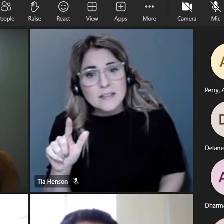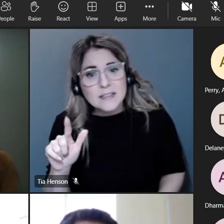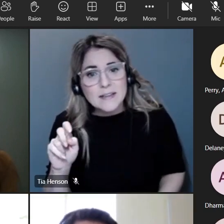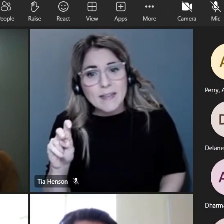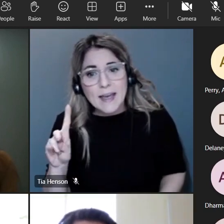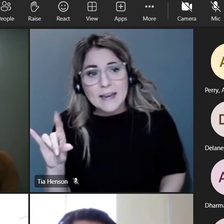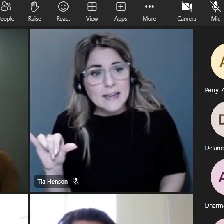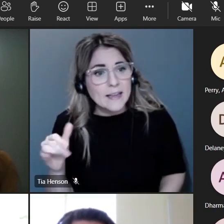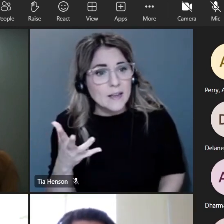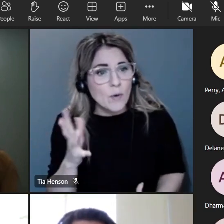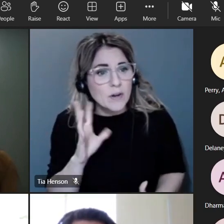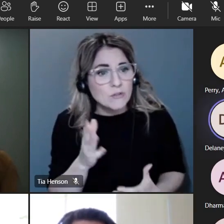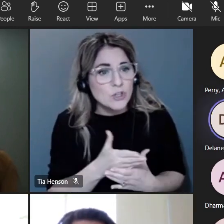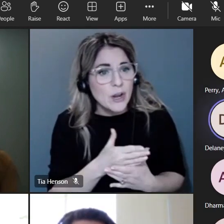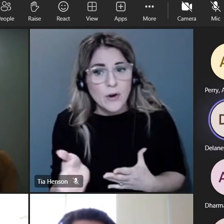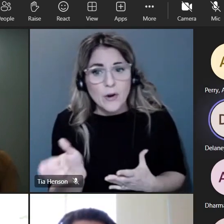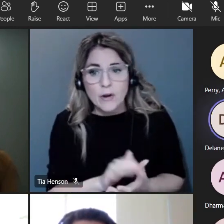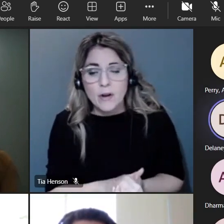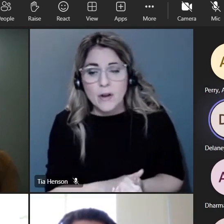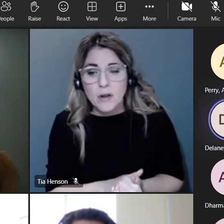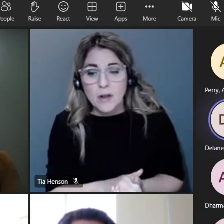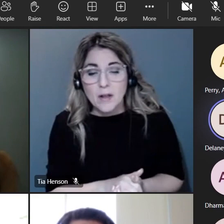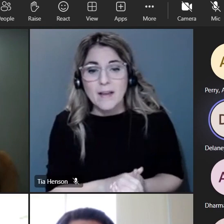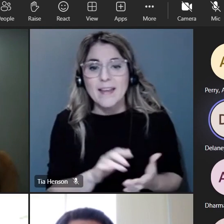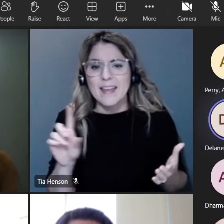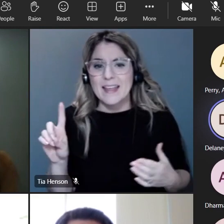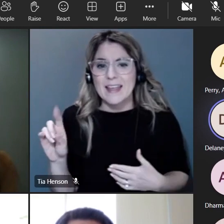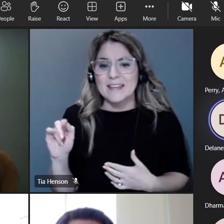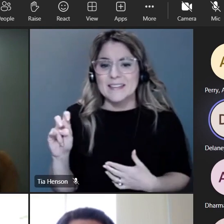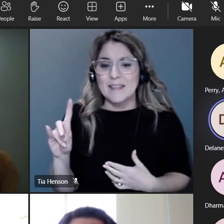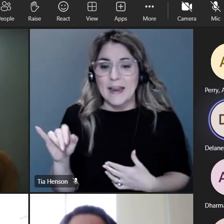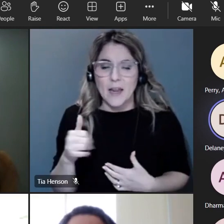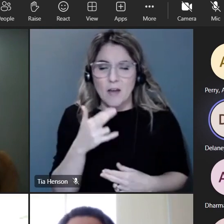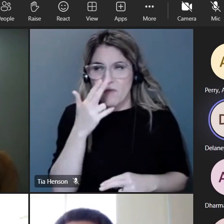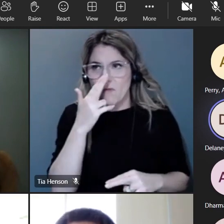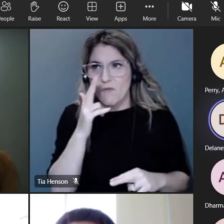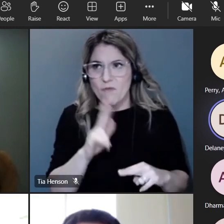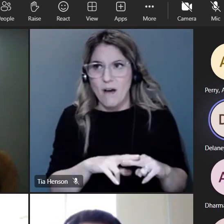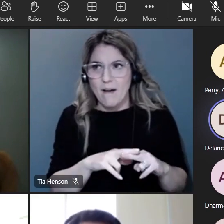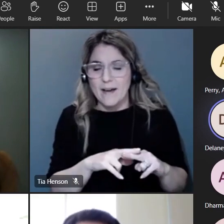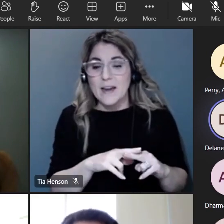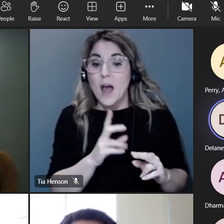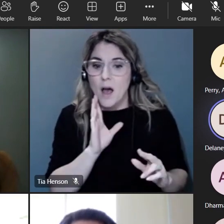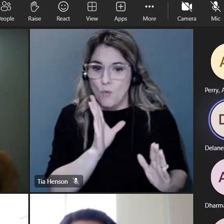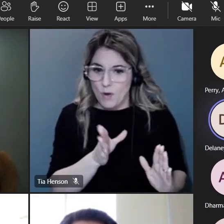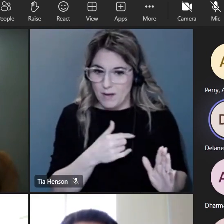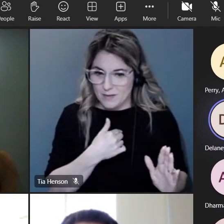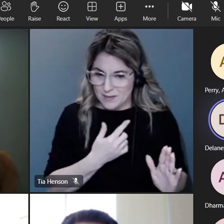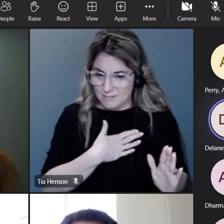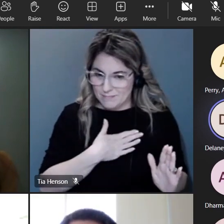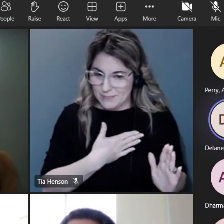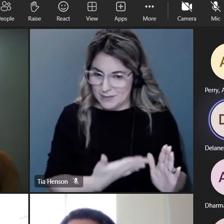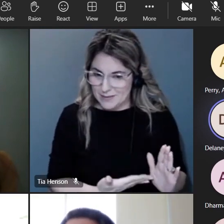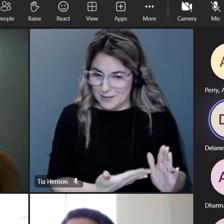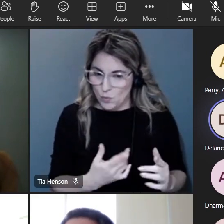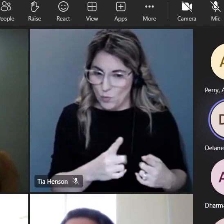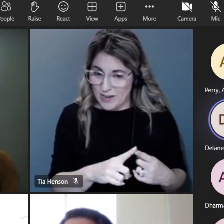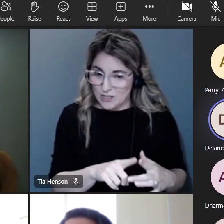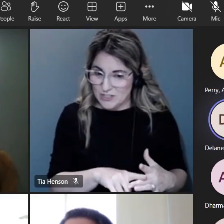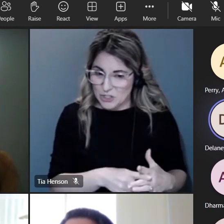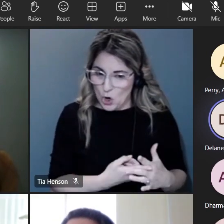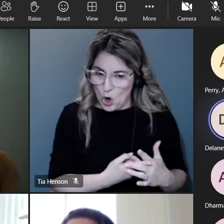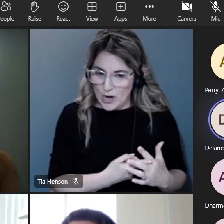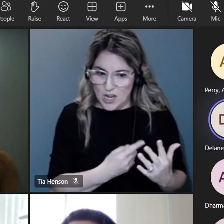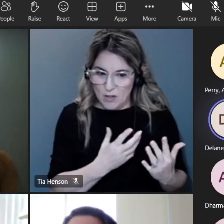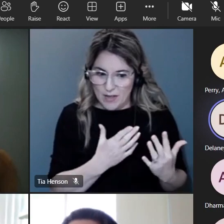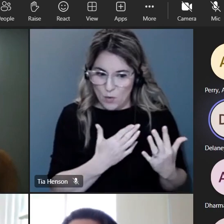it was absolutely fun but I will say that when you start it seems like a lot